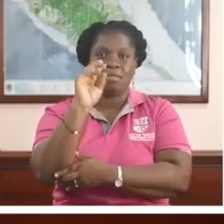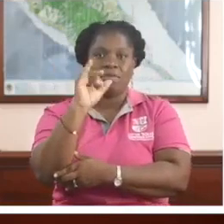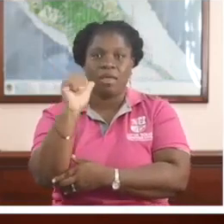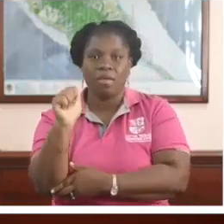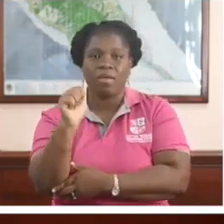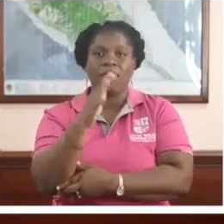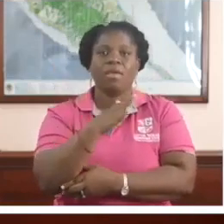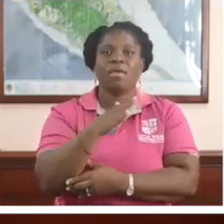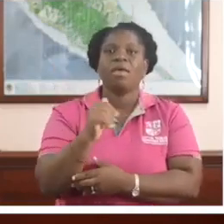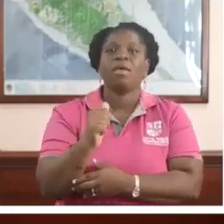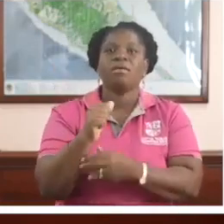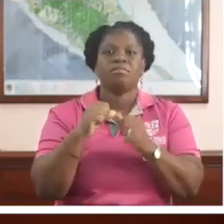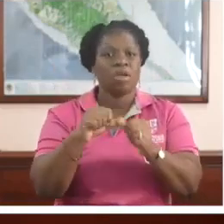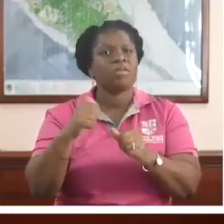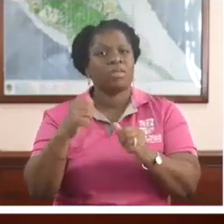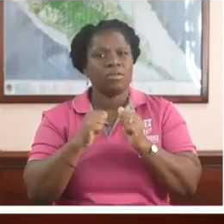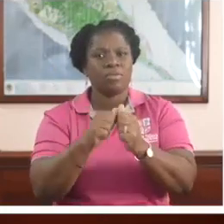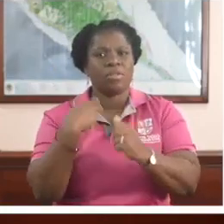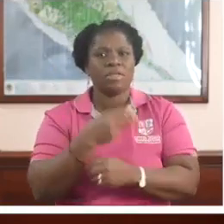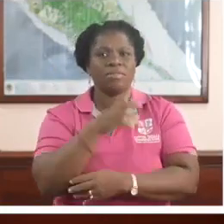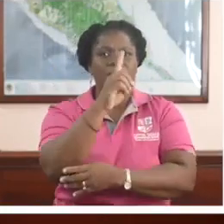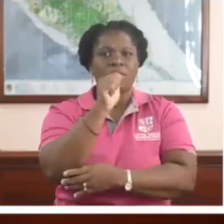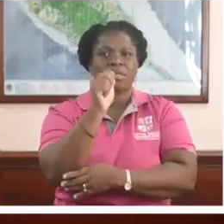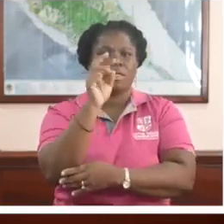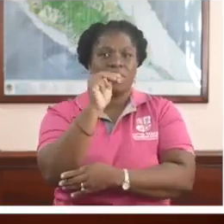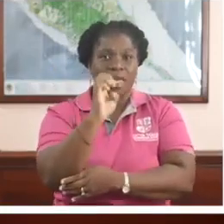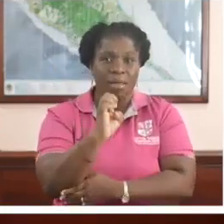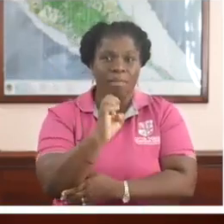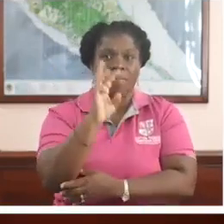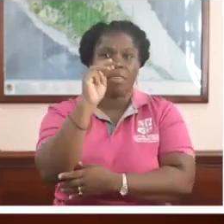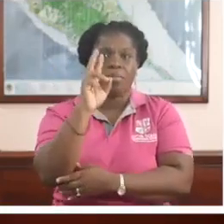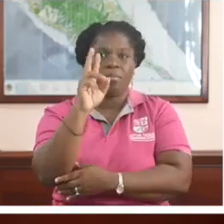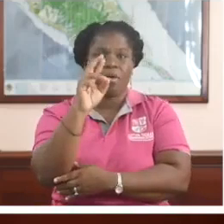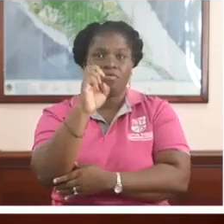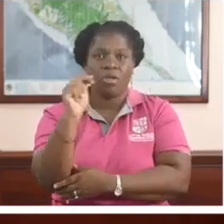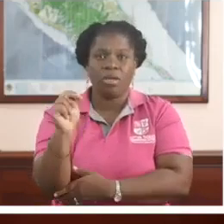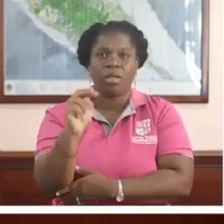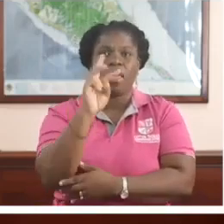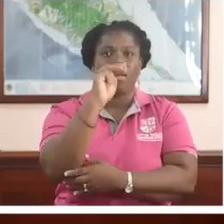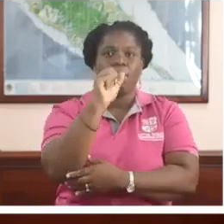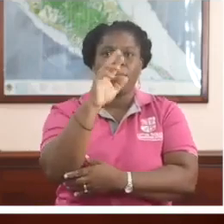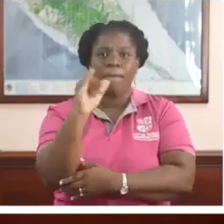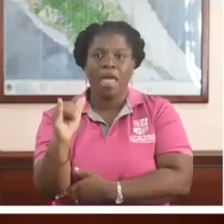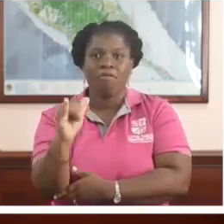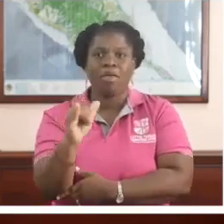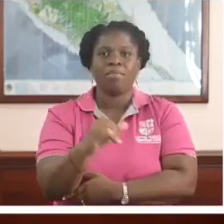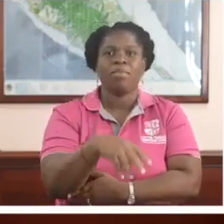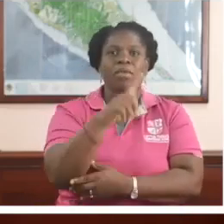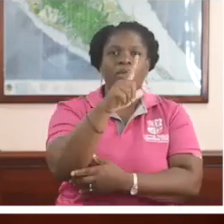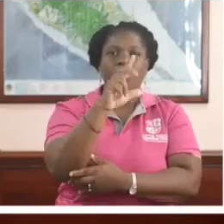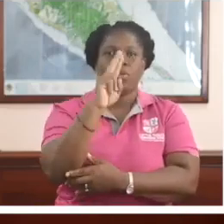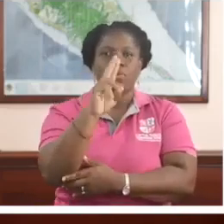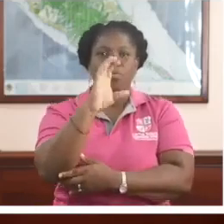with us, including Dave Dolores Gumbs, Maureen Dickinson, Mary Victoria Warwin,